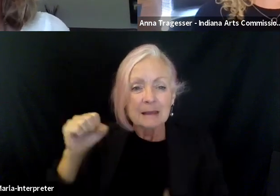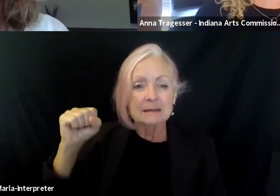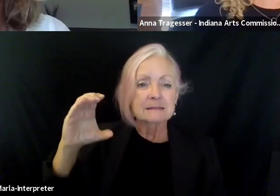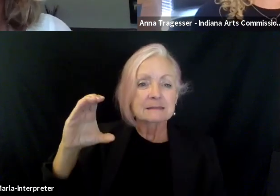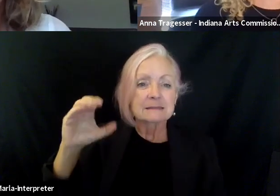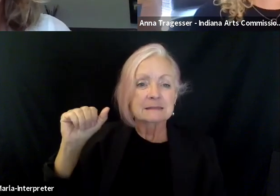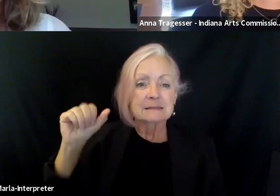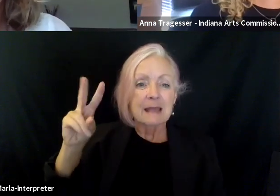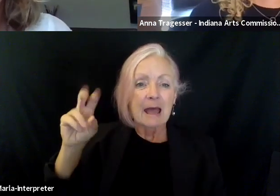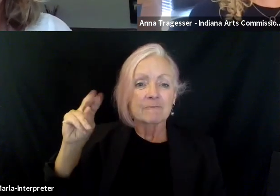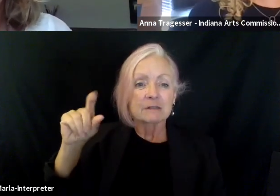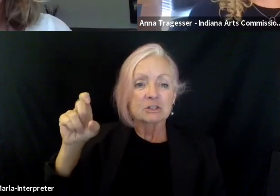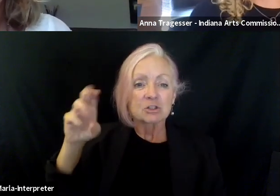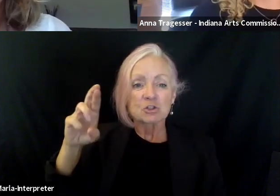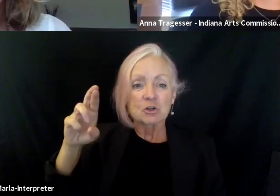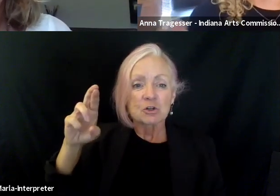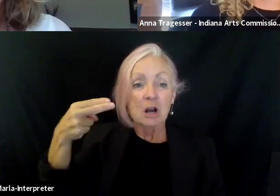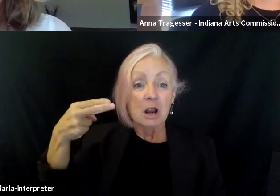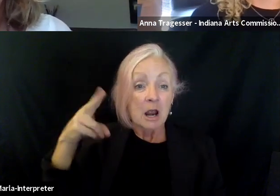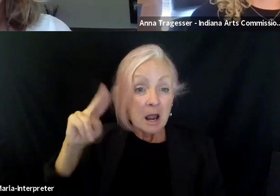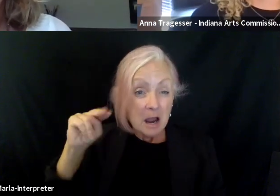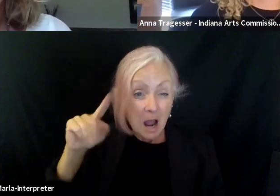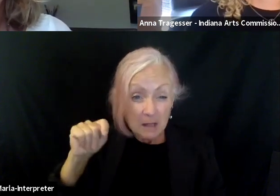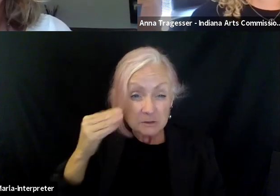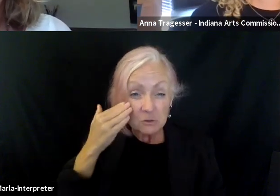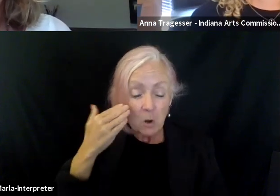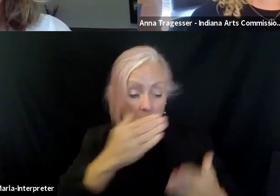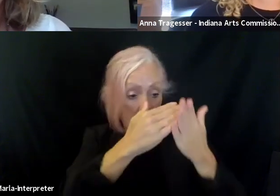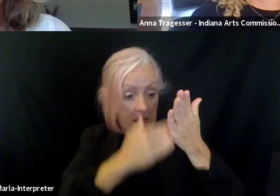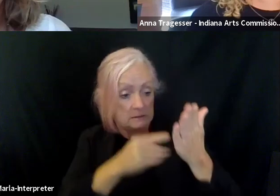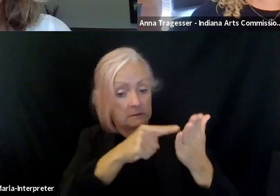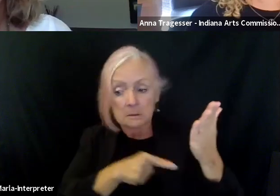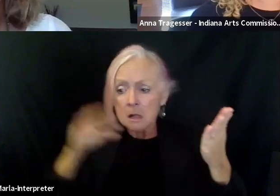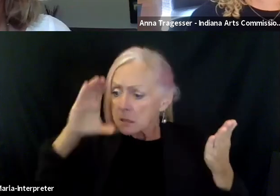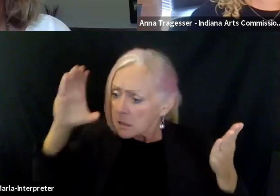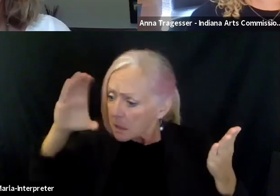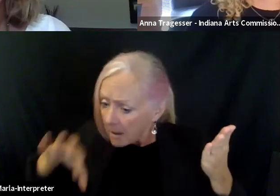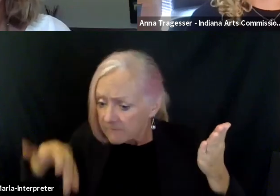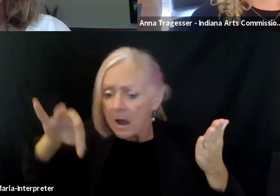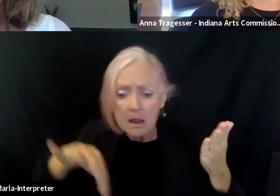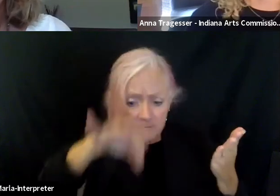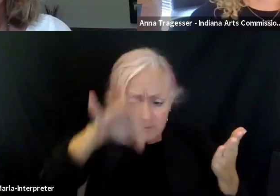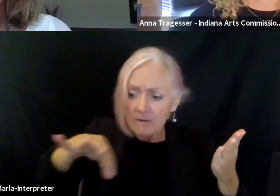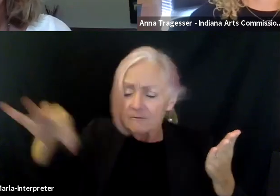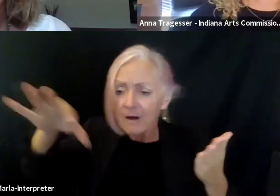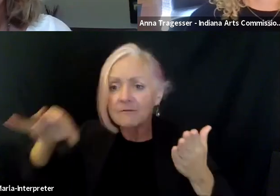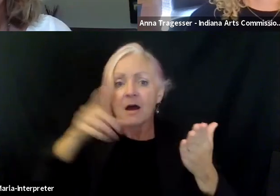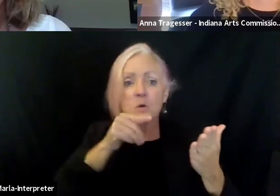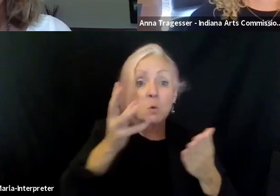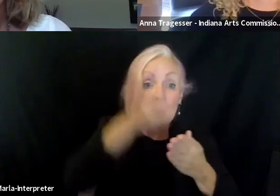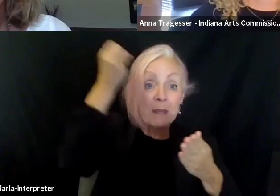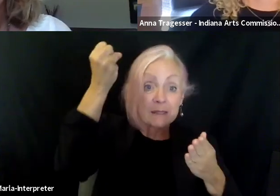favorite things to do is, well, I get to work with a lot of communities from around the state, um, at all different sizes,